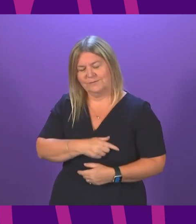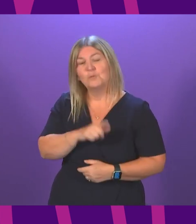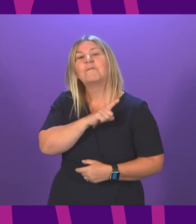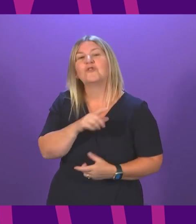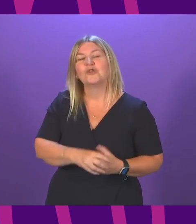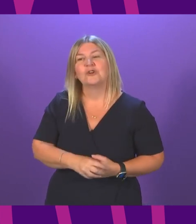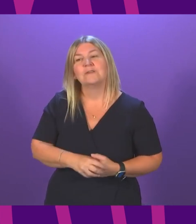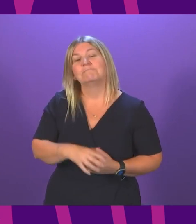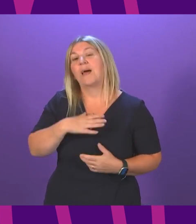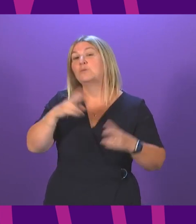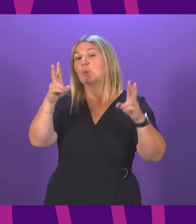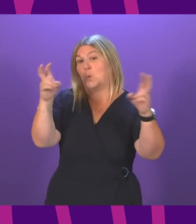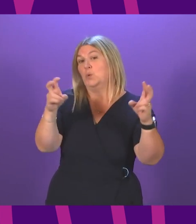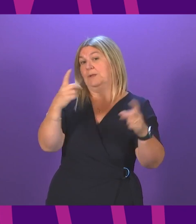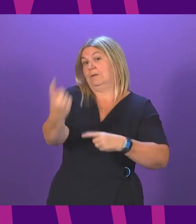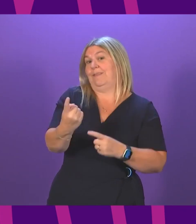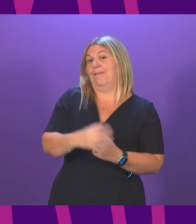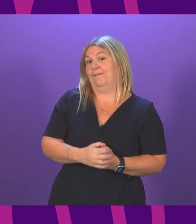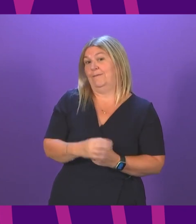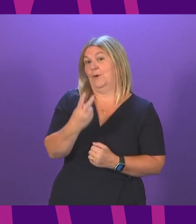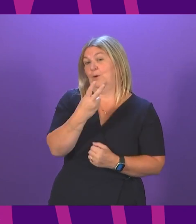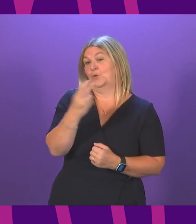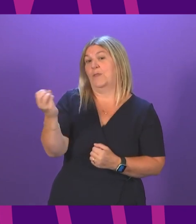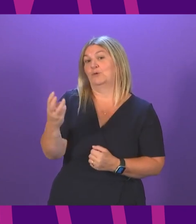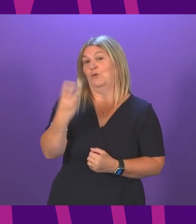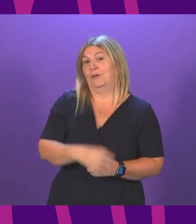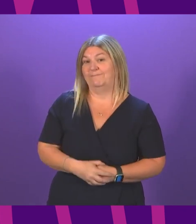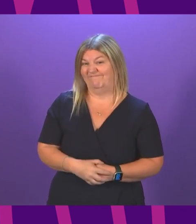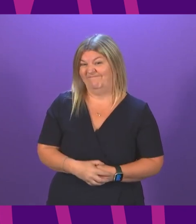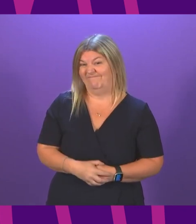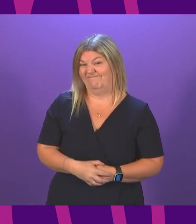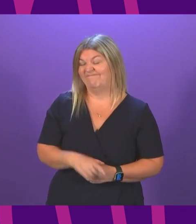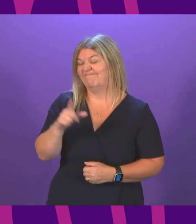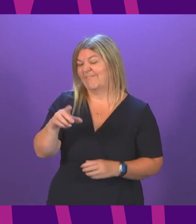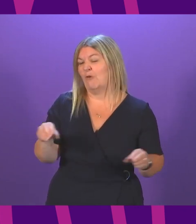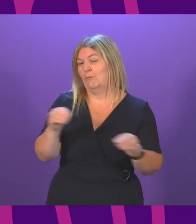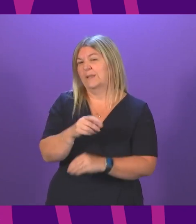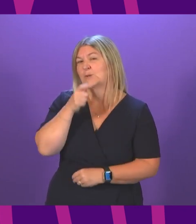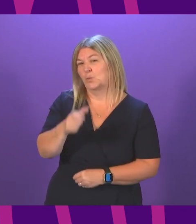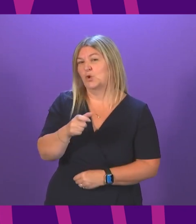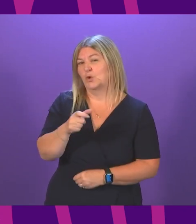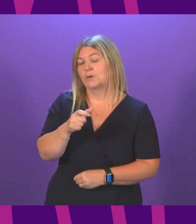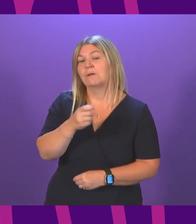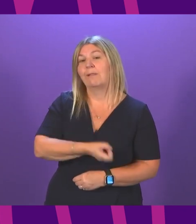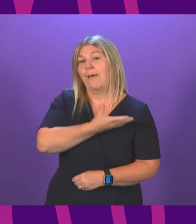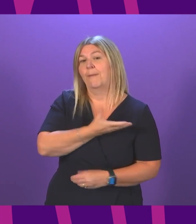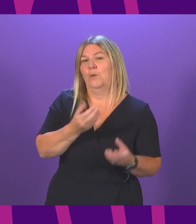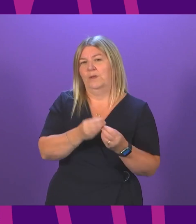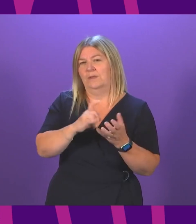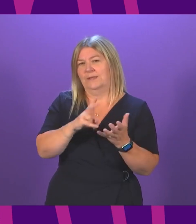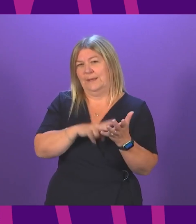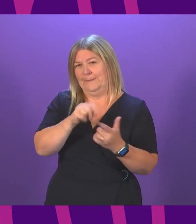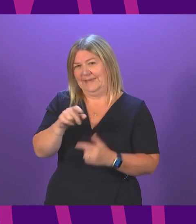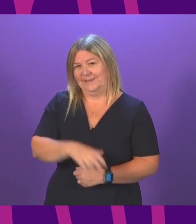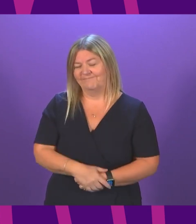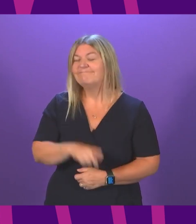because I was actually quoting Nicola Sturgeon in 2003. All I did was replace the word Labour with SNP. The difference, though, is